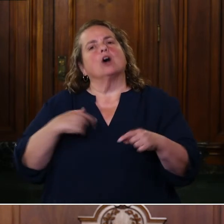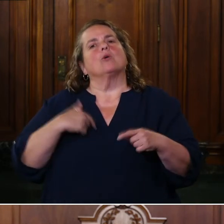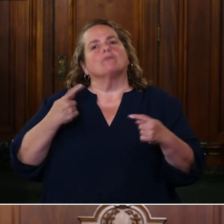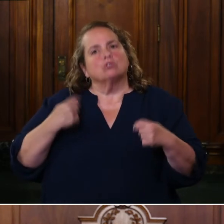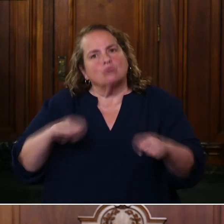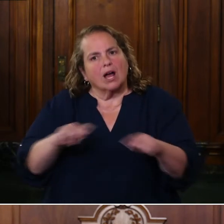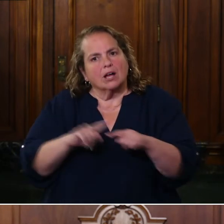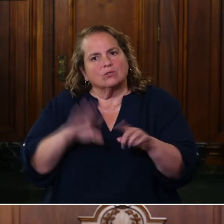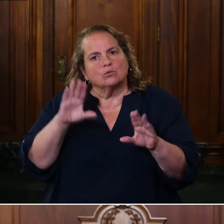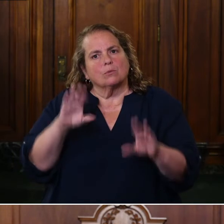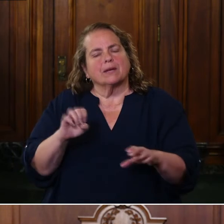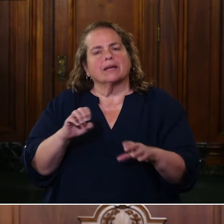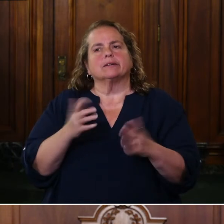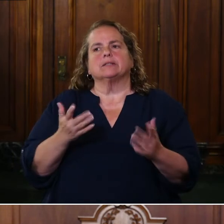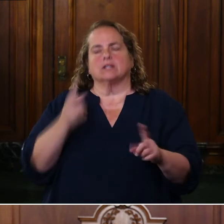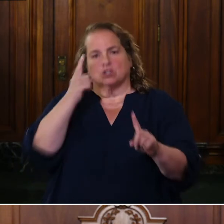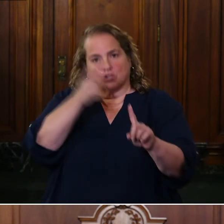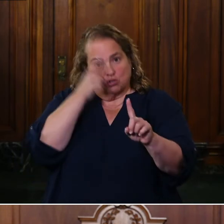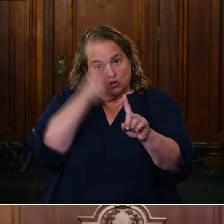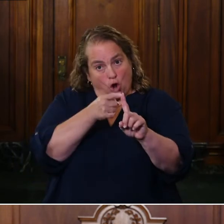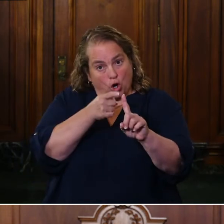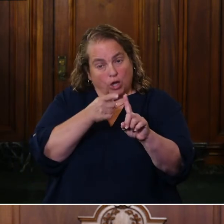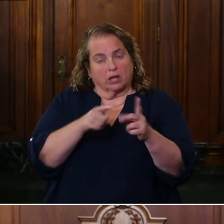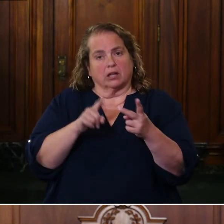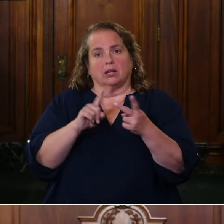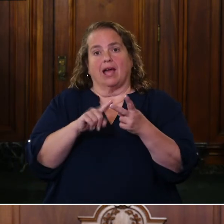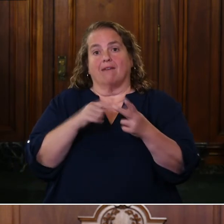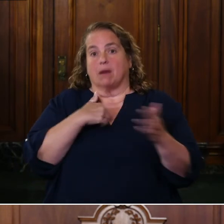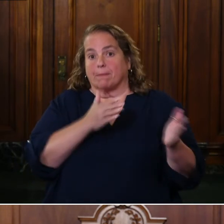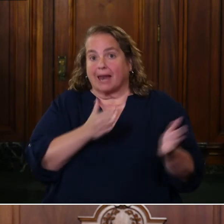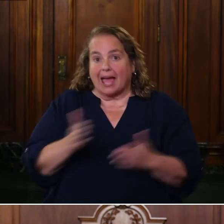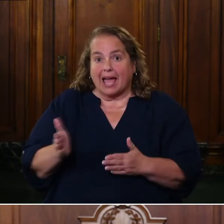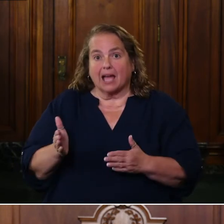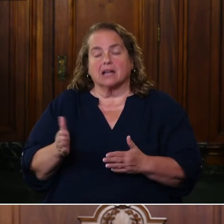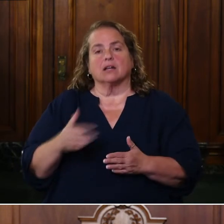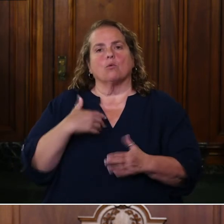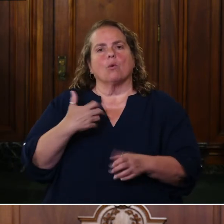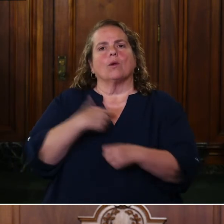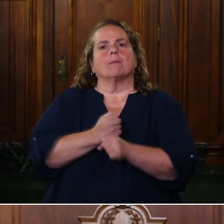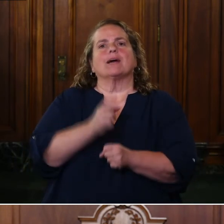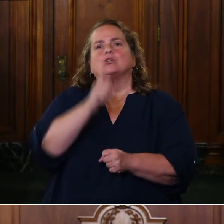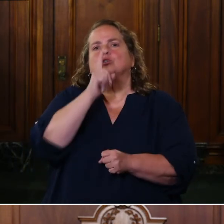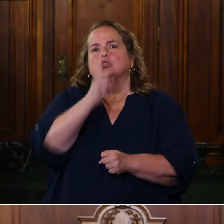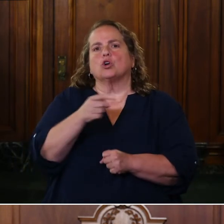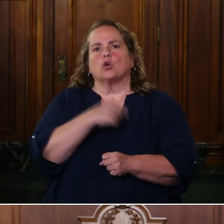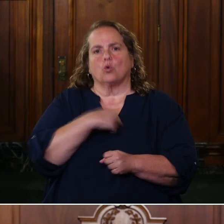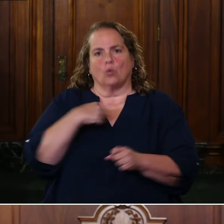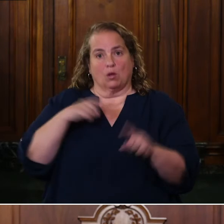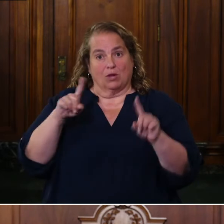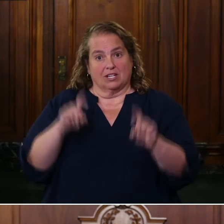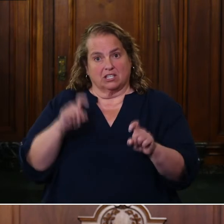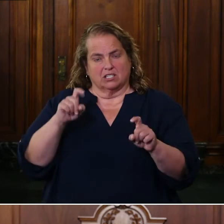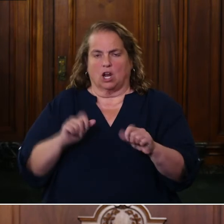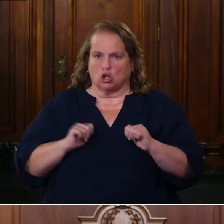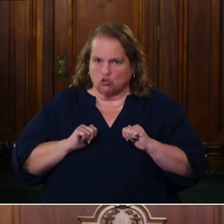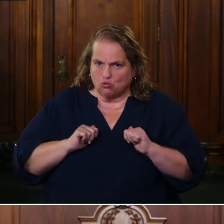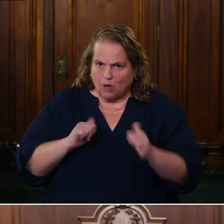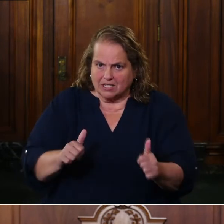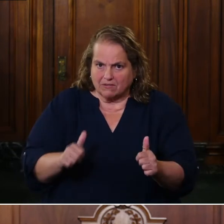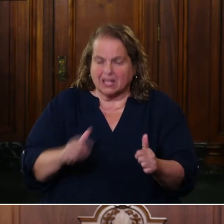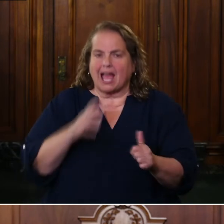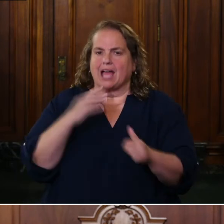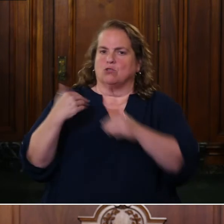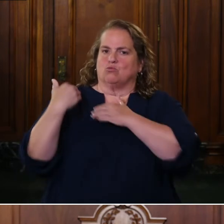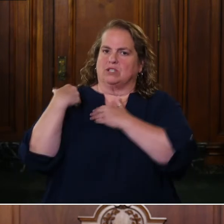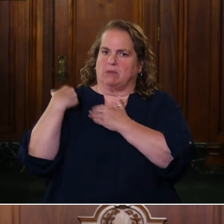targeted. We have tried to have a plan. We wanted to make sure that we were testing aggressively and